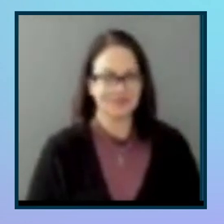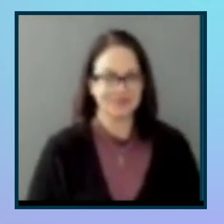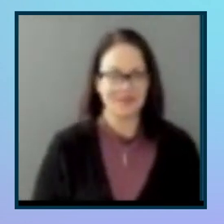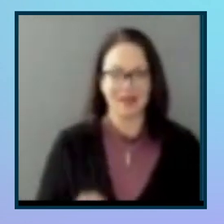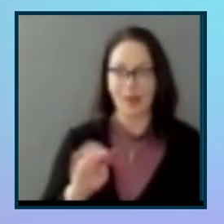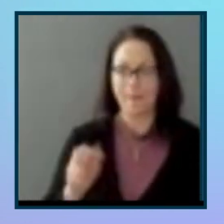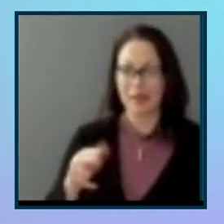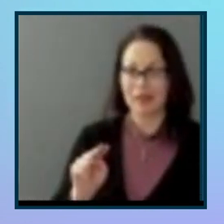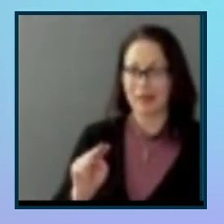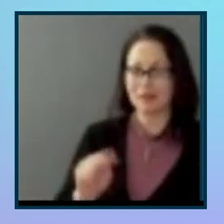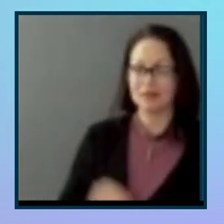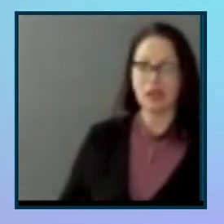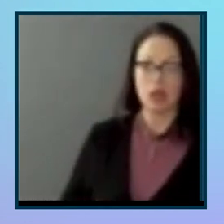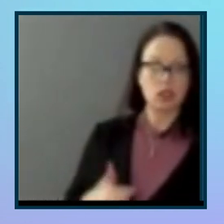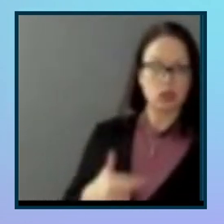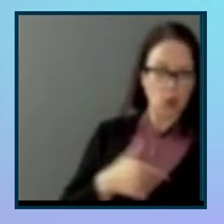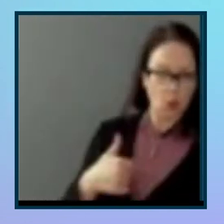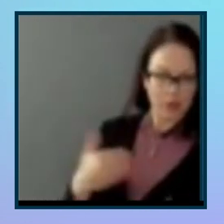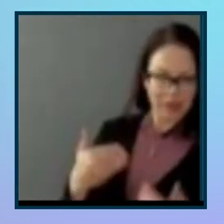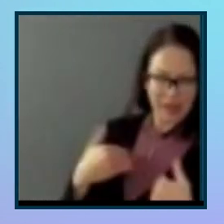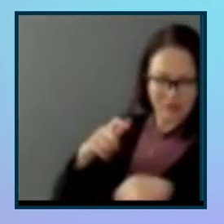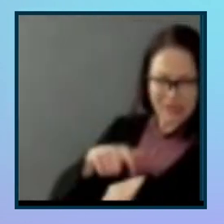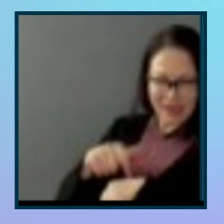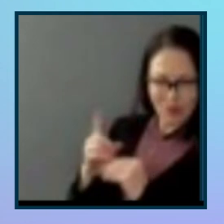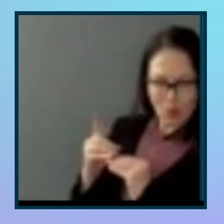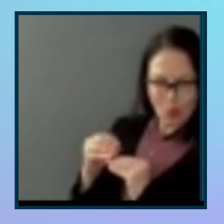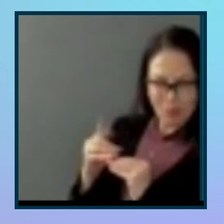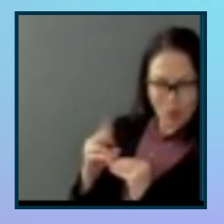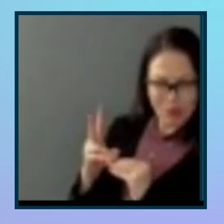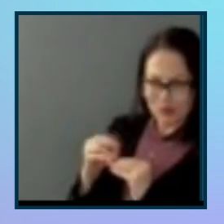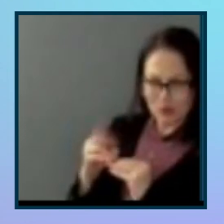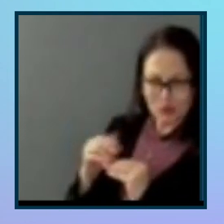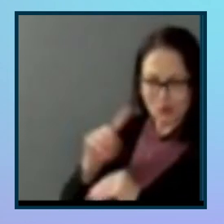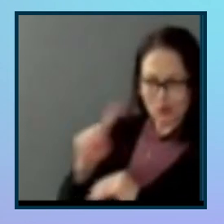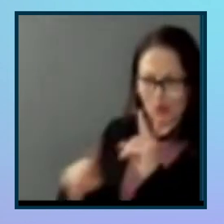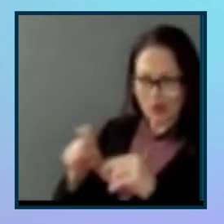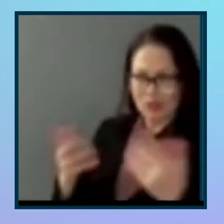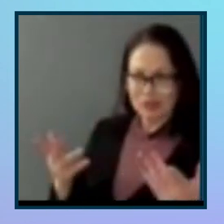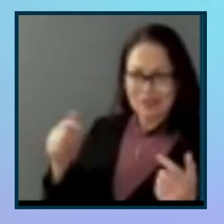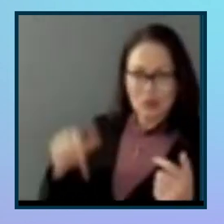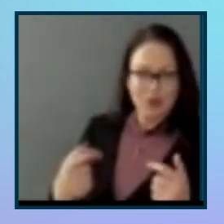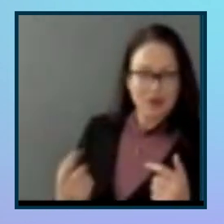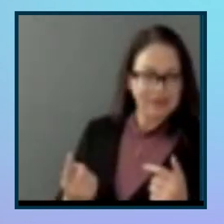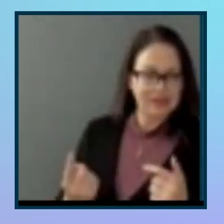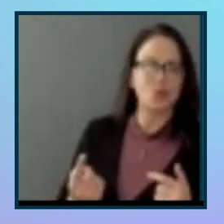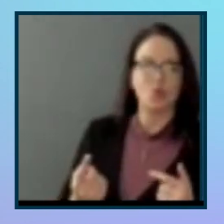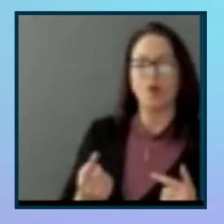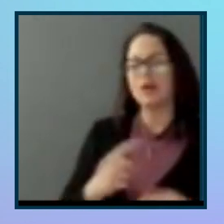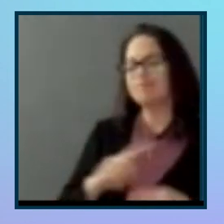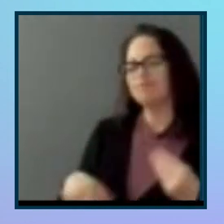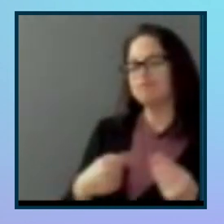Great. Um, we probably have time for one or two more questions. So this one came through regarding,